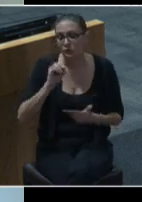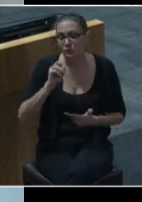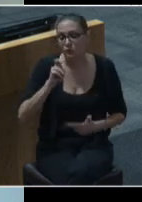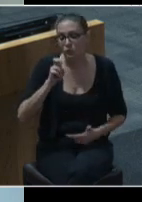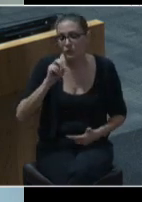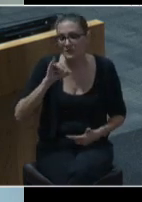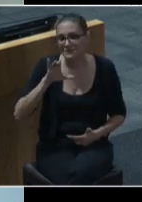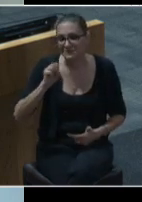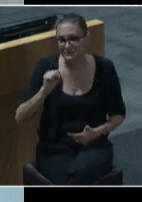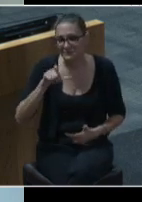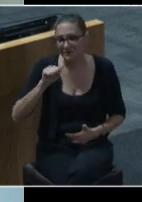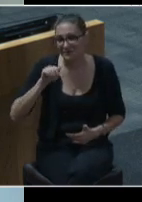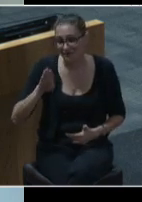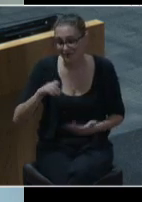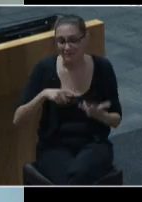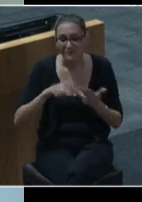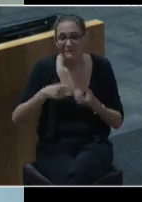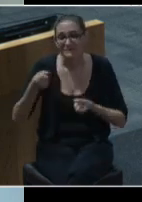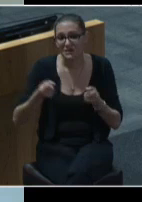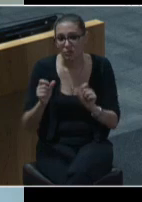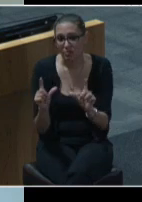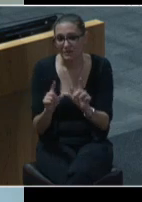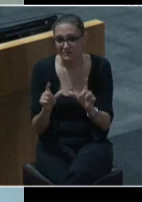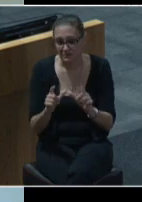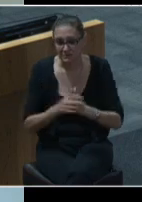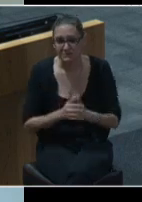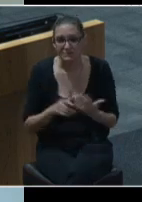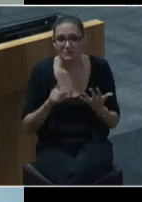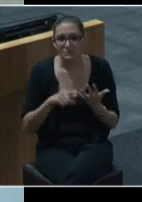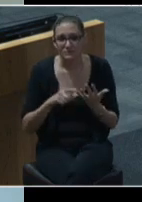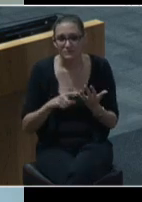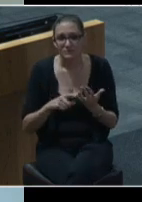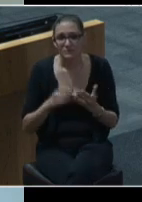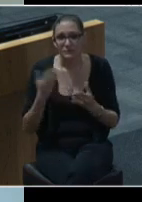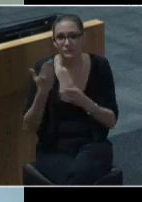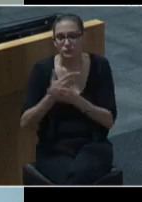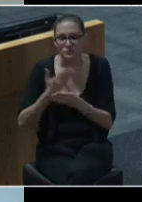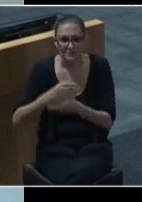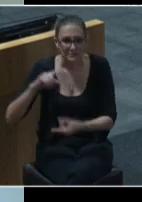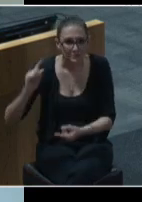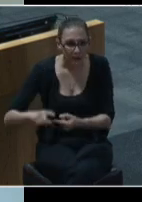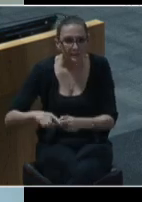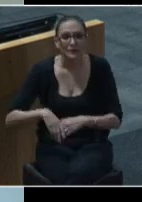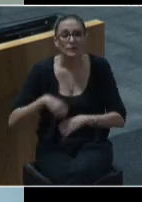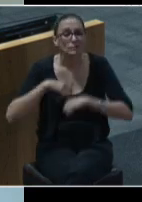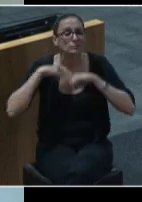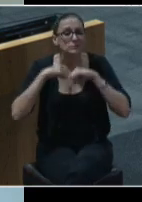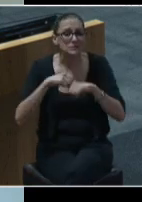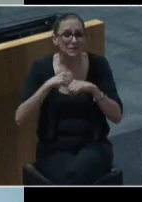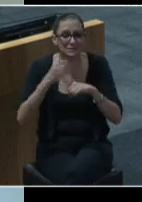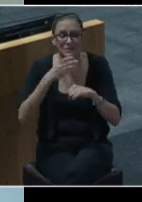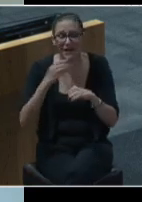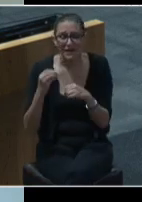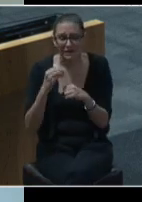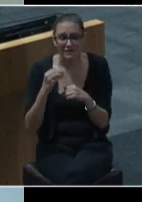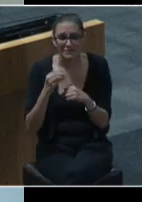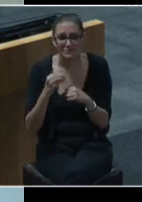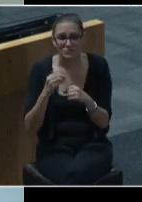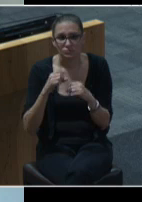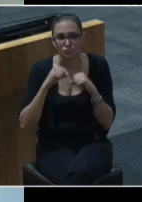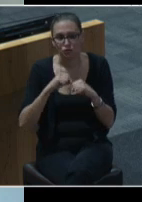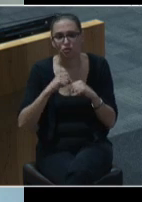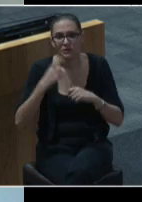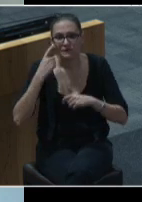operations, vehicle licensing, nuisance abatement, protection and security of governmental assets,